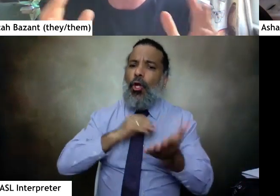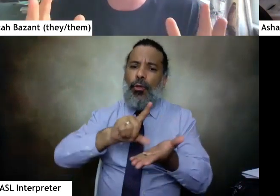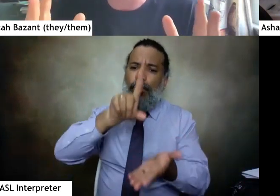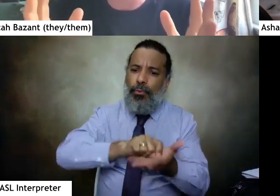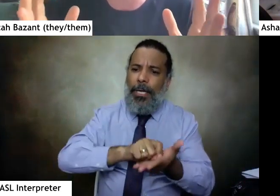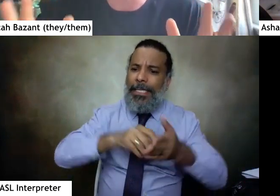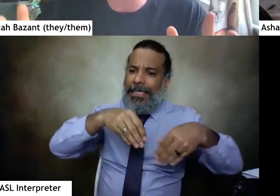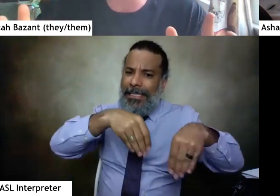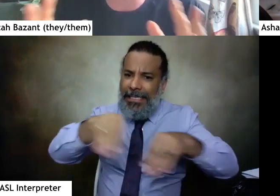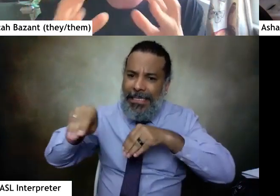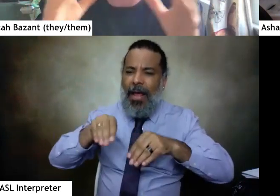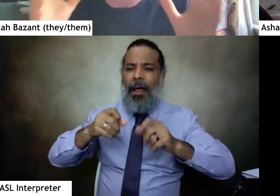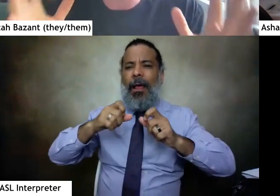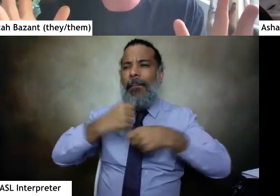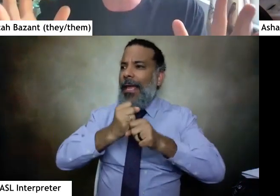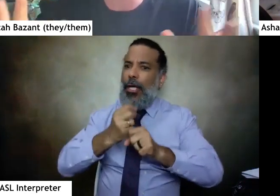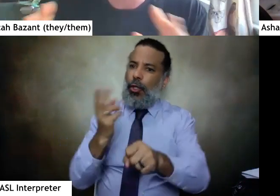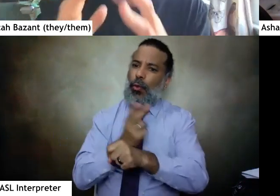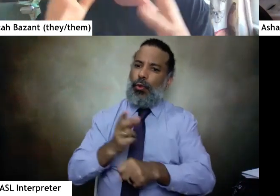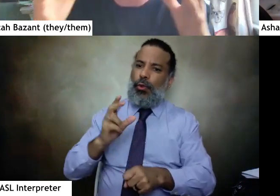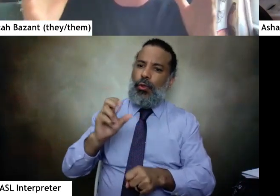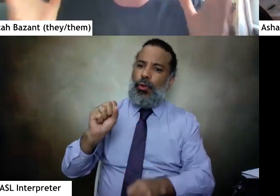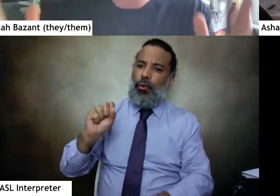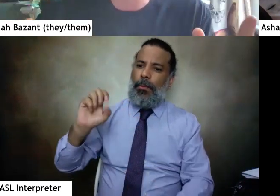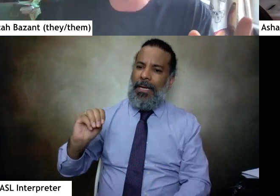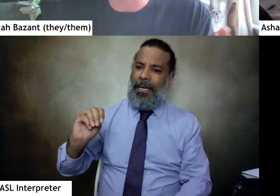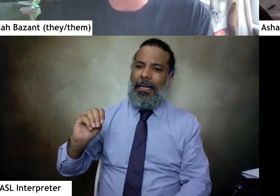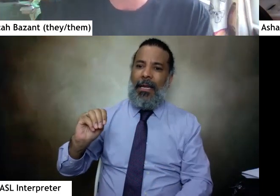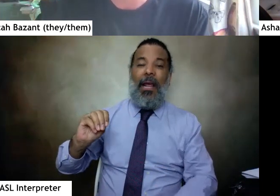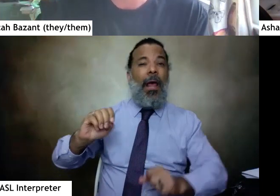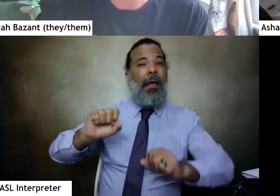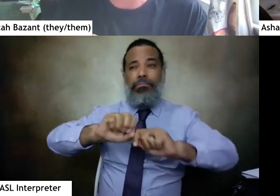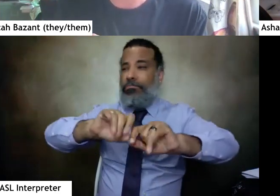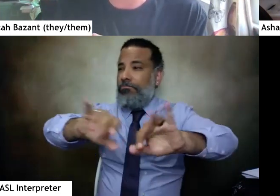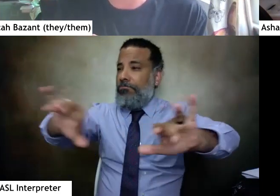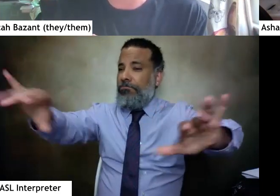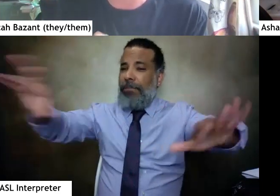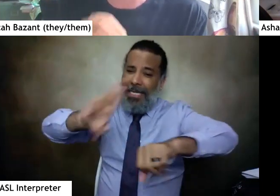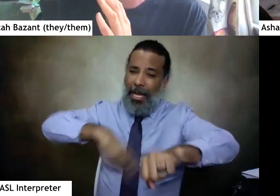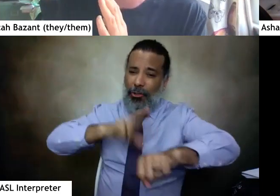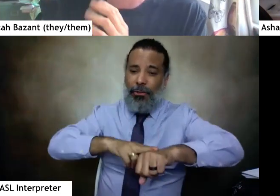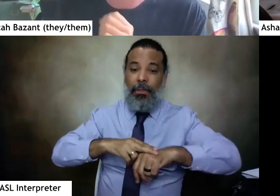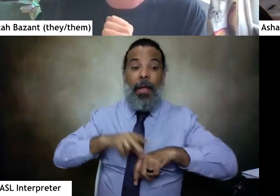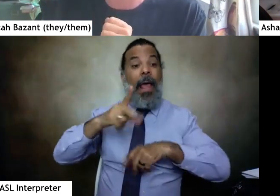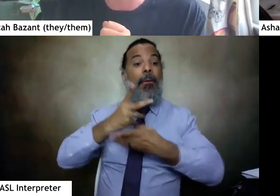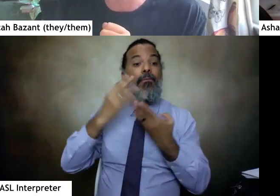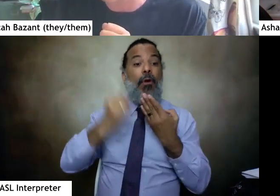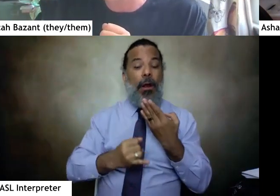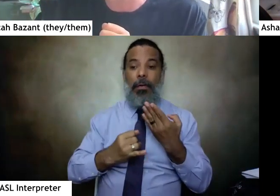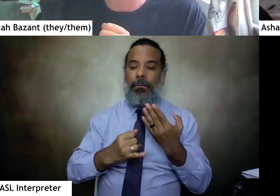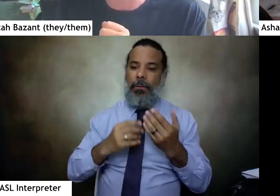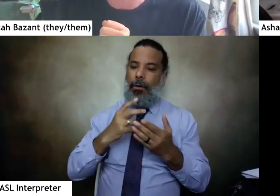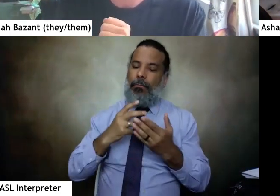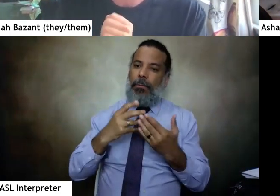make it blow up on social media, exhibit it, distribute it nationally. This project helped launch many